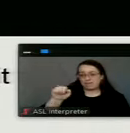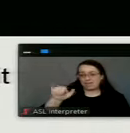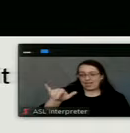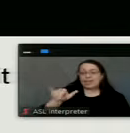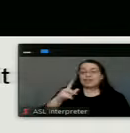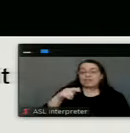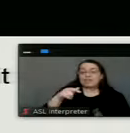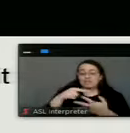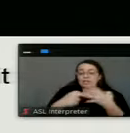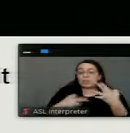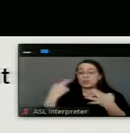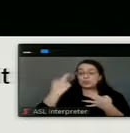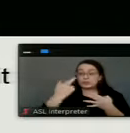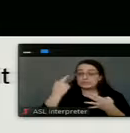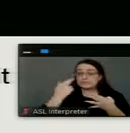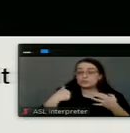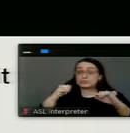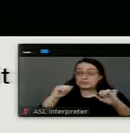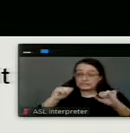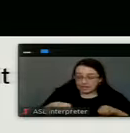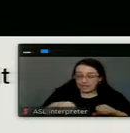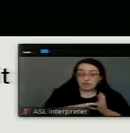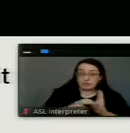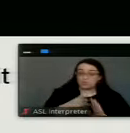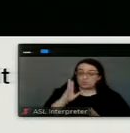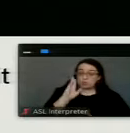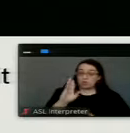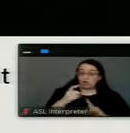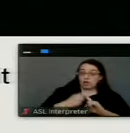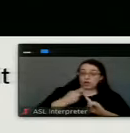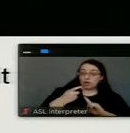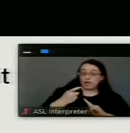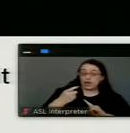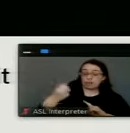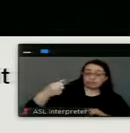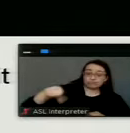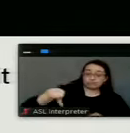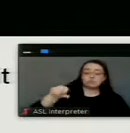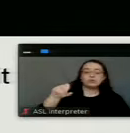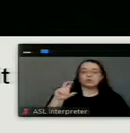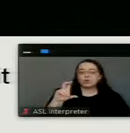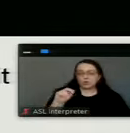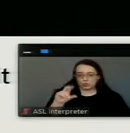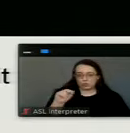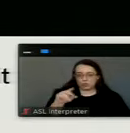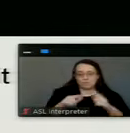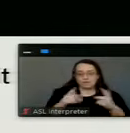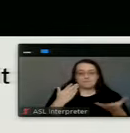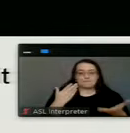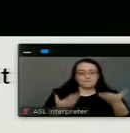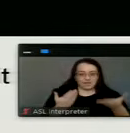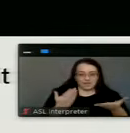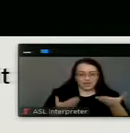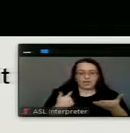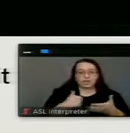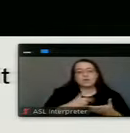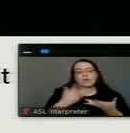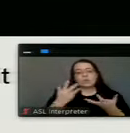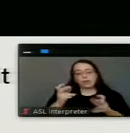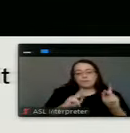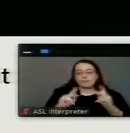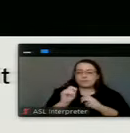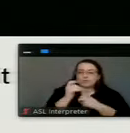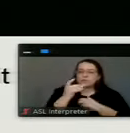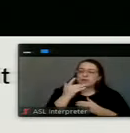revoke. doesn't mean we have to revoke it. You know, once again, we're really trying to focus on compliance and